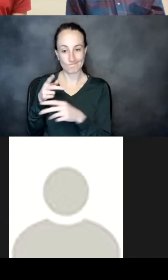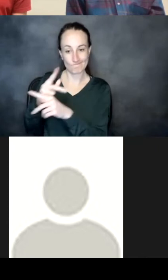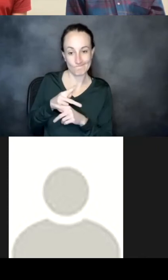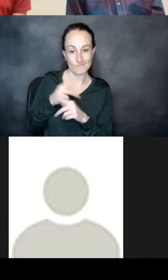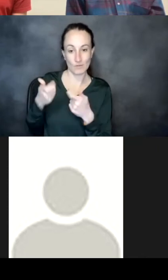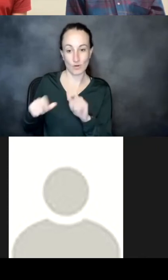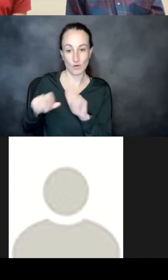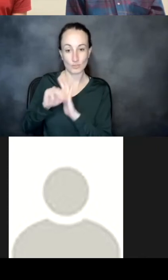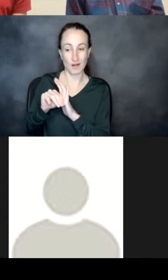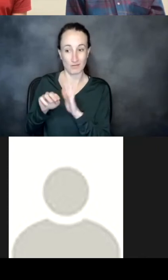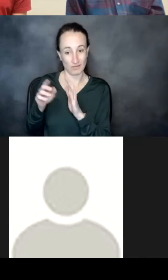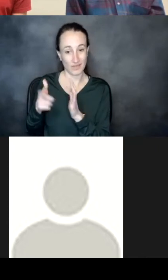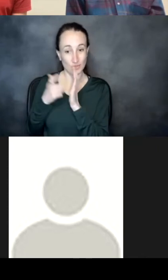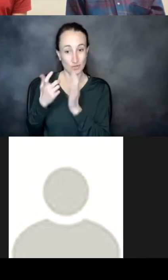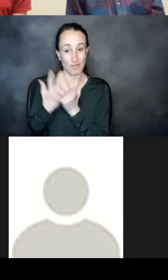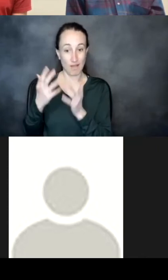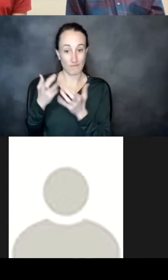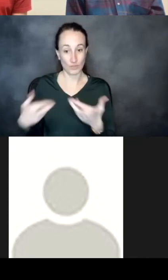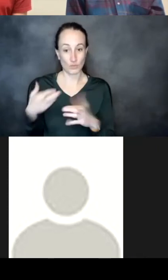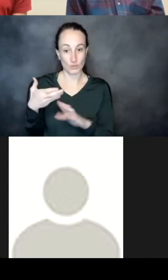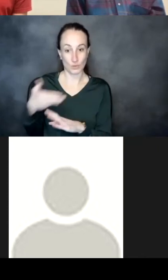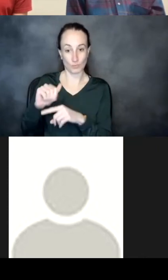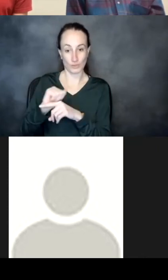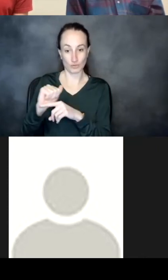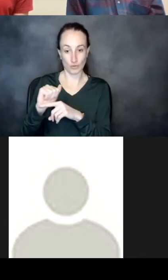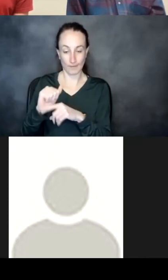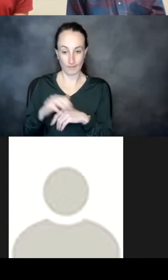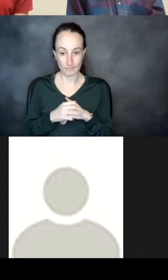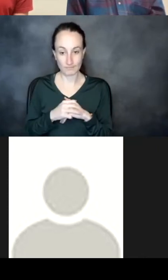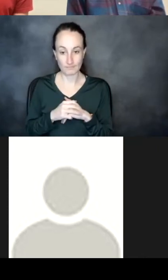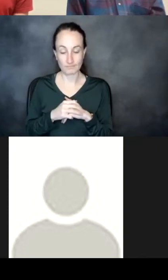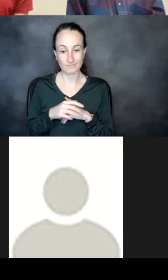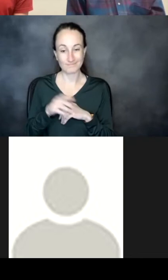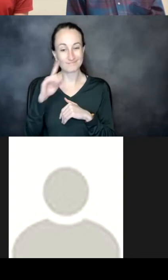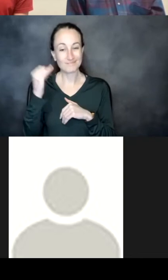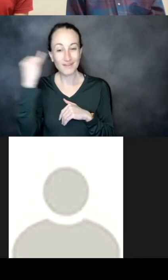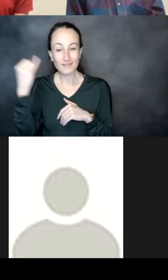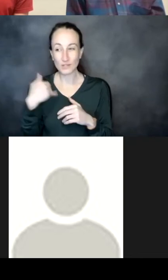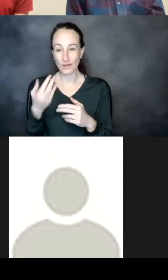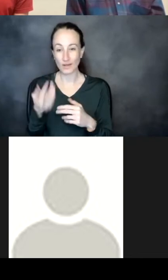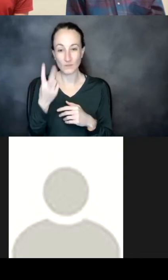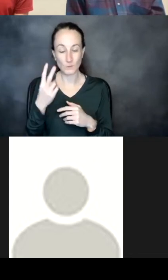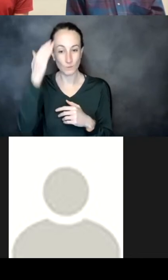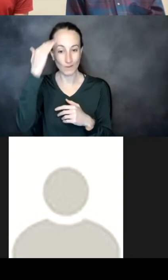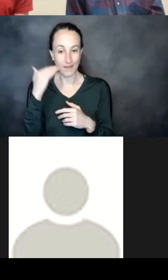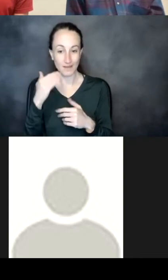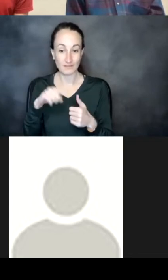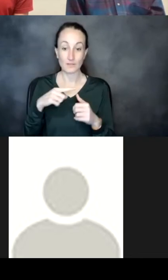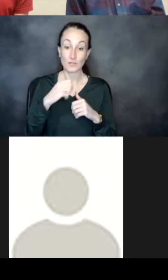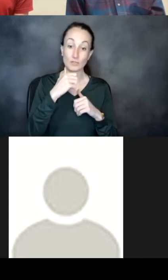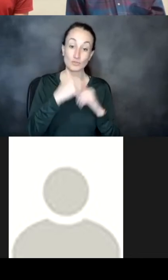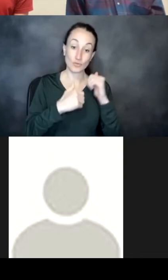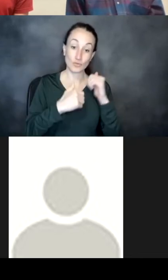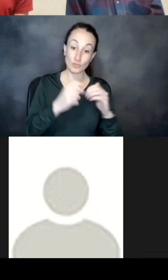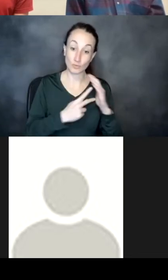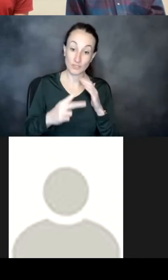resources to pre-train right and like there's this idea for example that there's two heads from this model there's like the structure prediction head and the sort